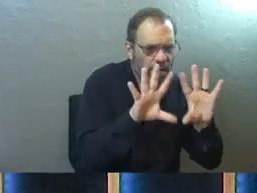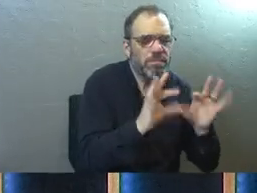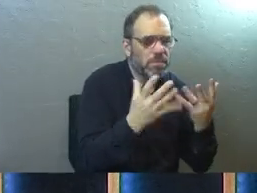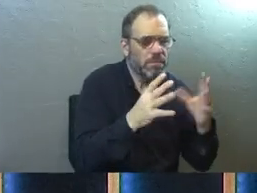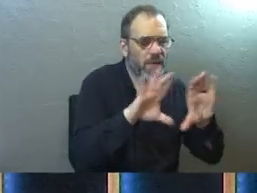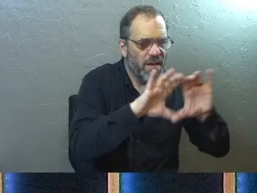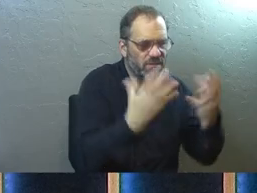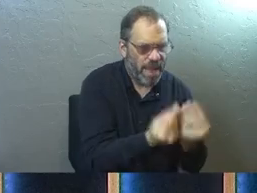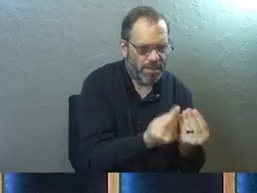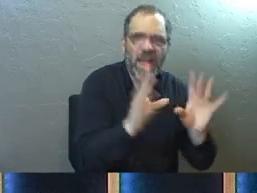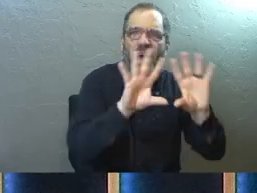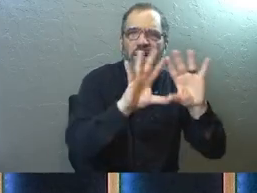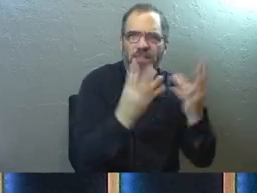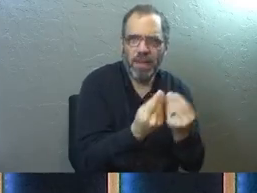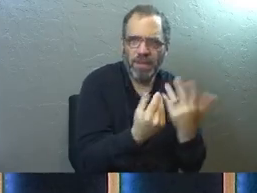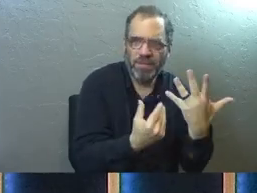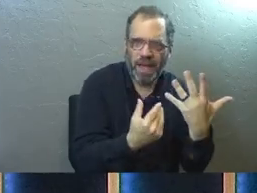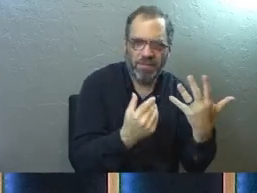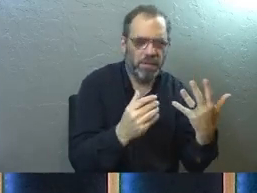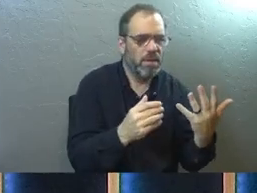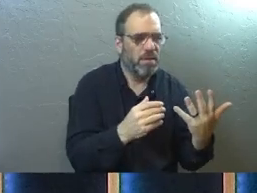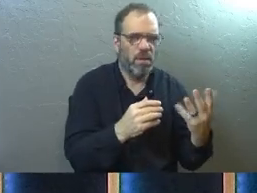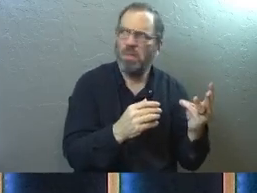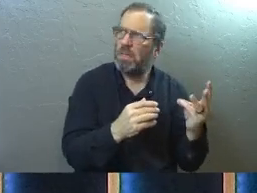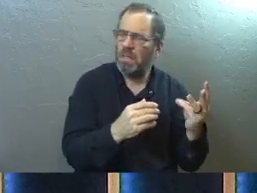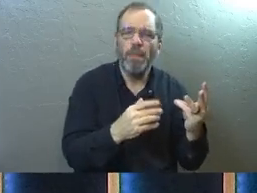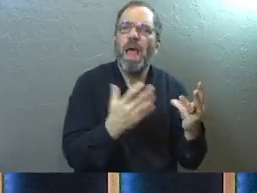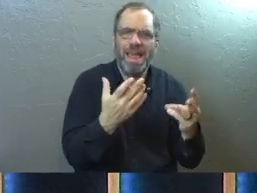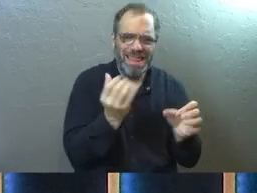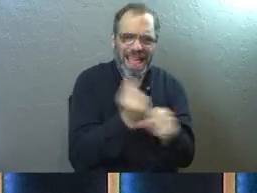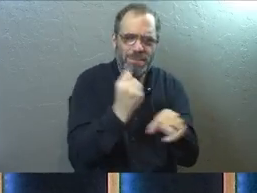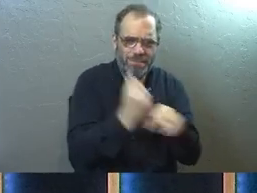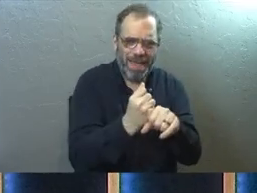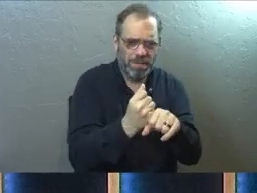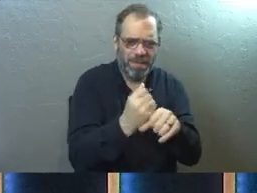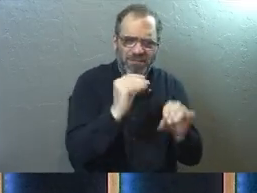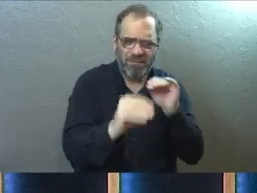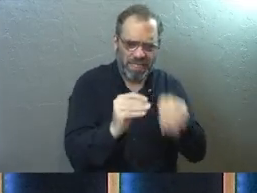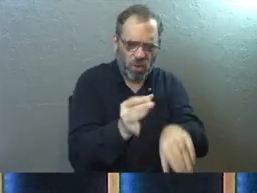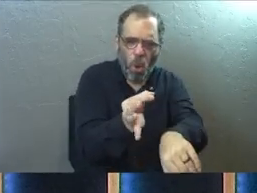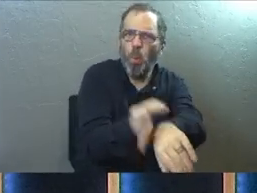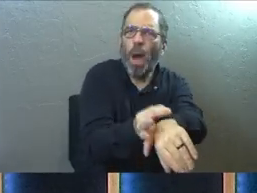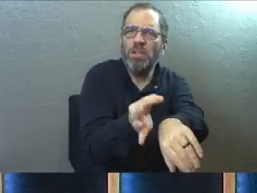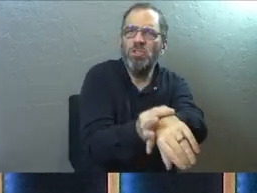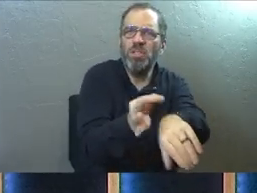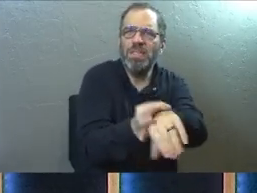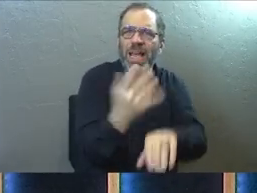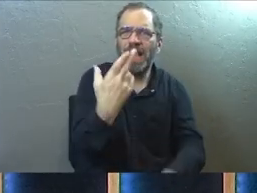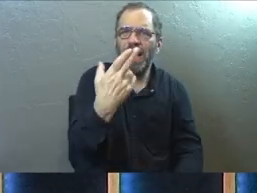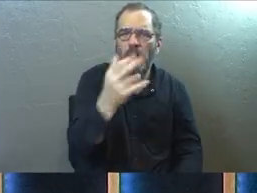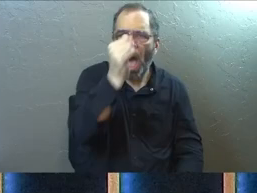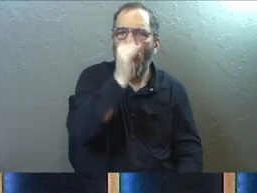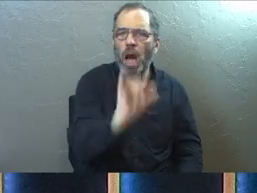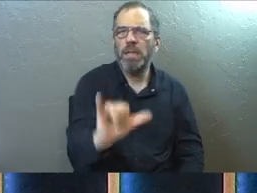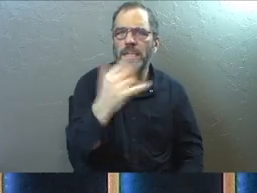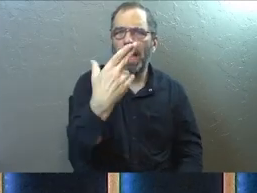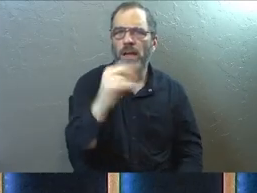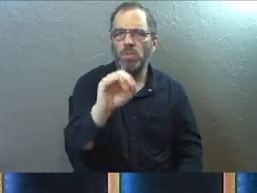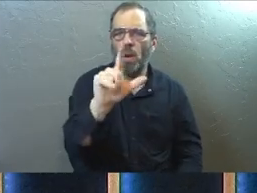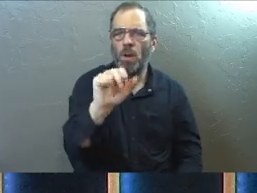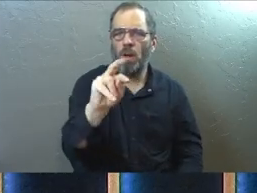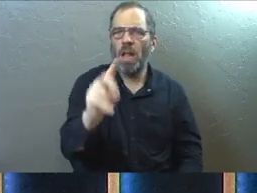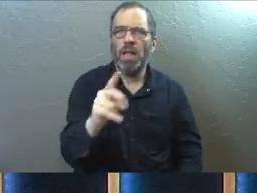five might be six and their watchmakers, their watch repair people in, uh, Holland during World War II.